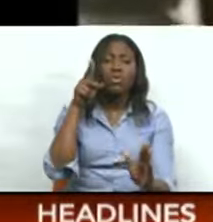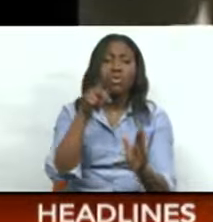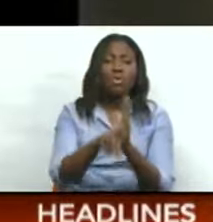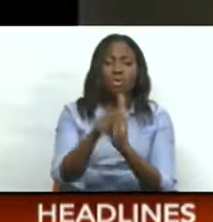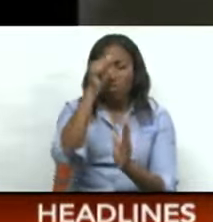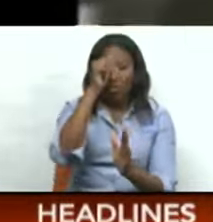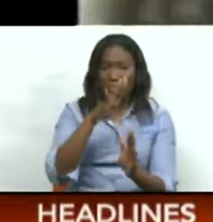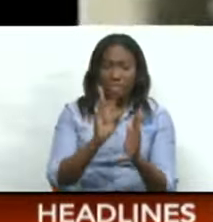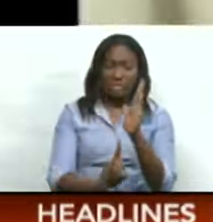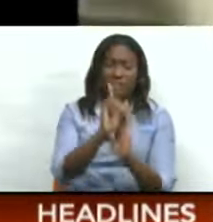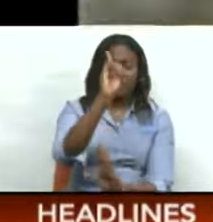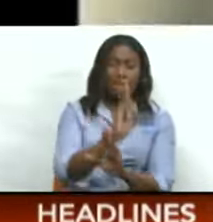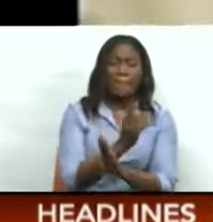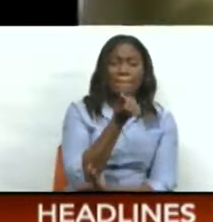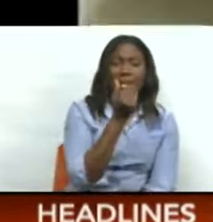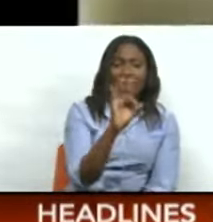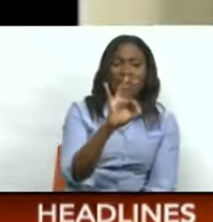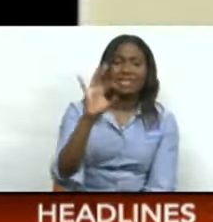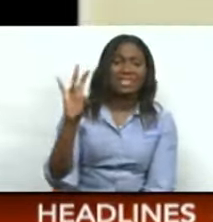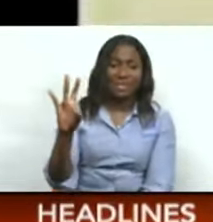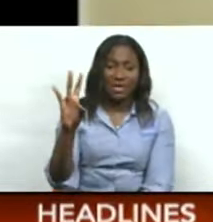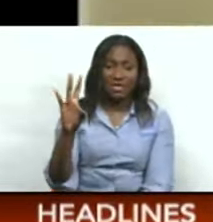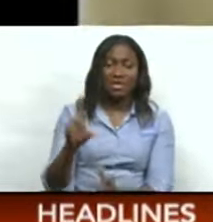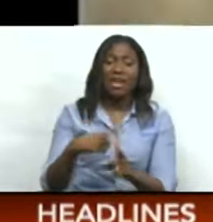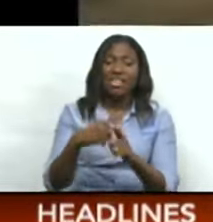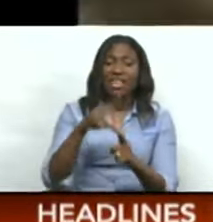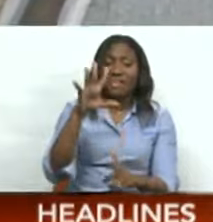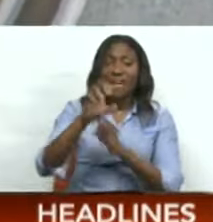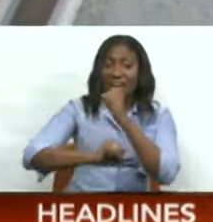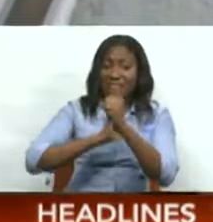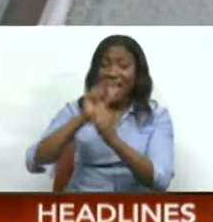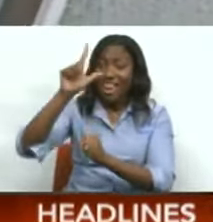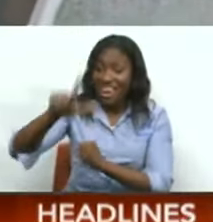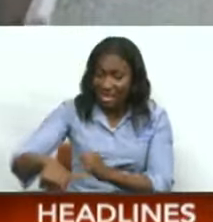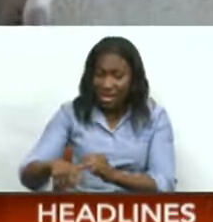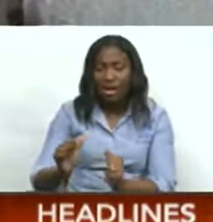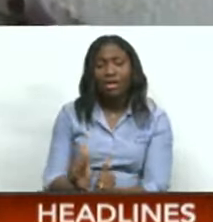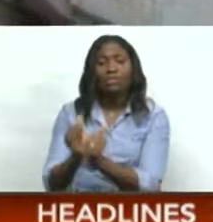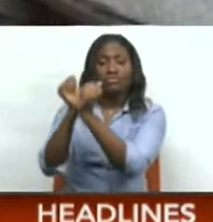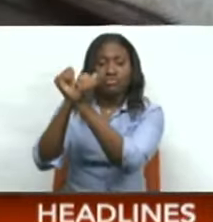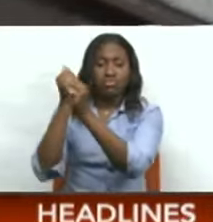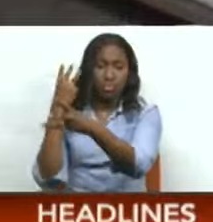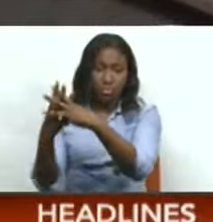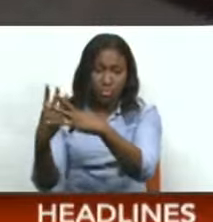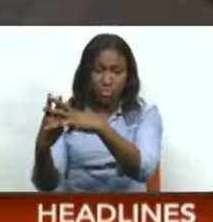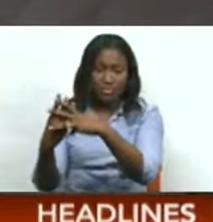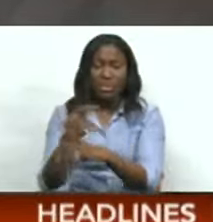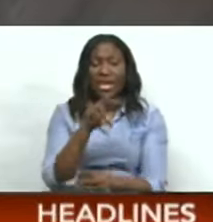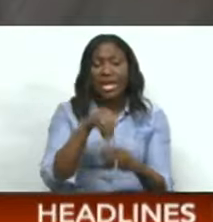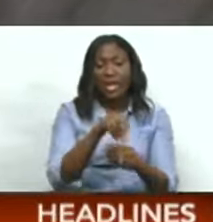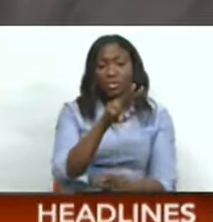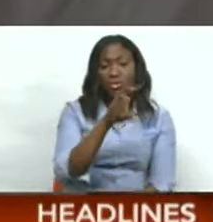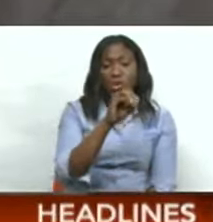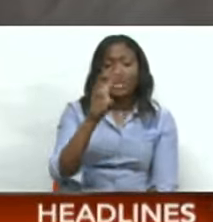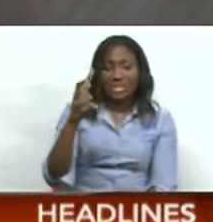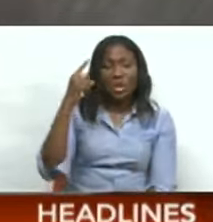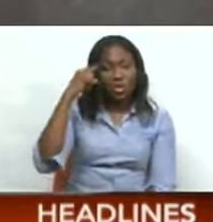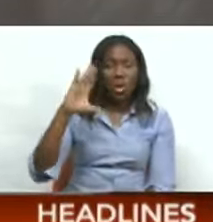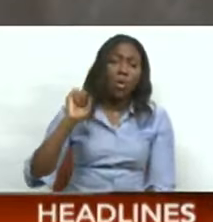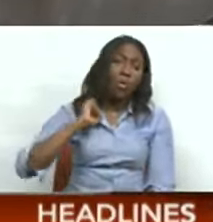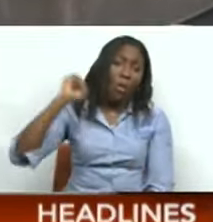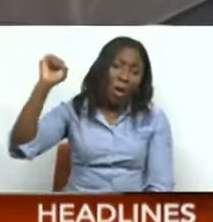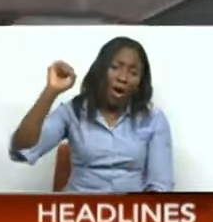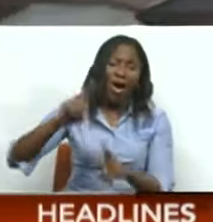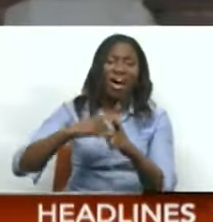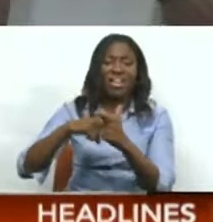1997 and were convicted five years later in 2002. In 2006, the mandatory death penalties they received upon